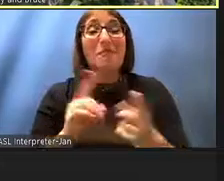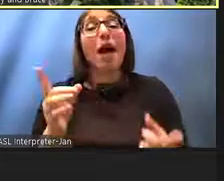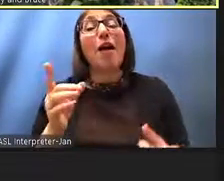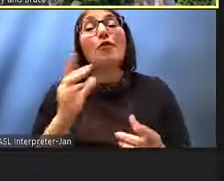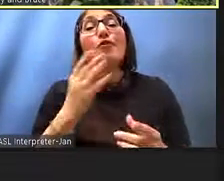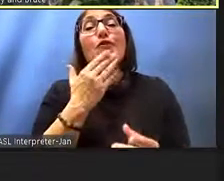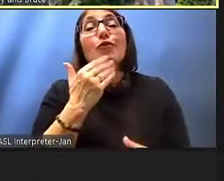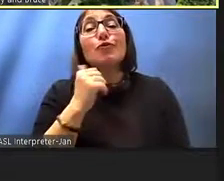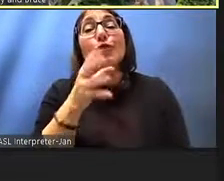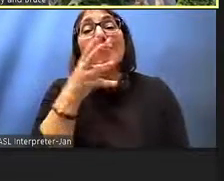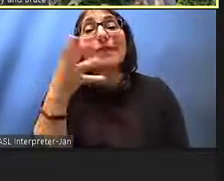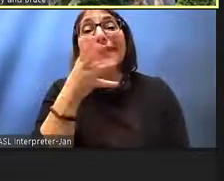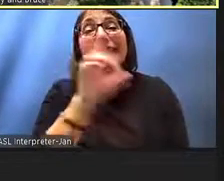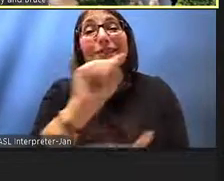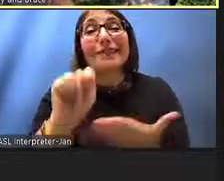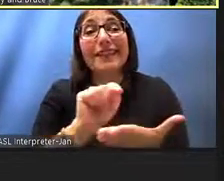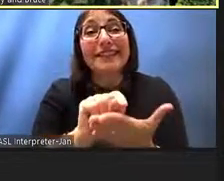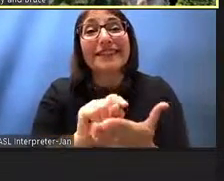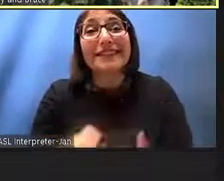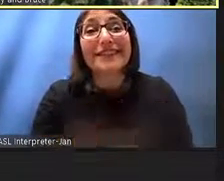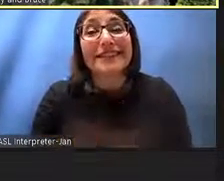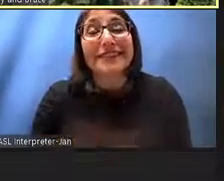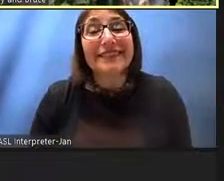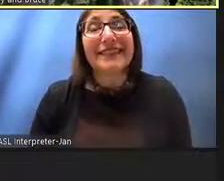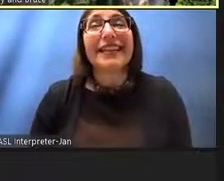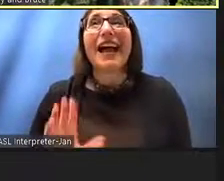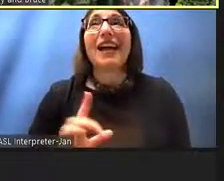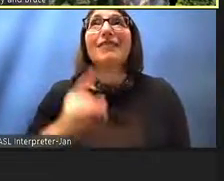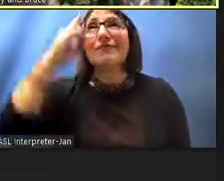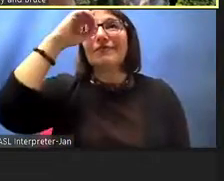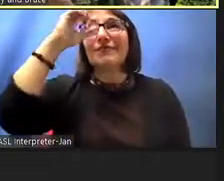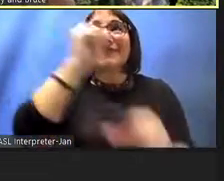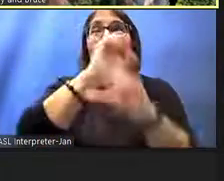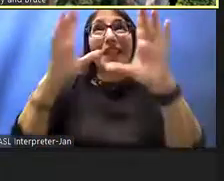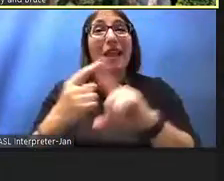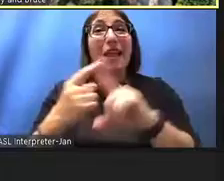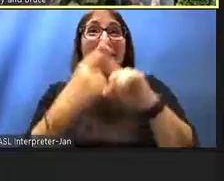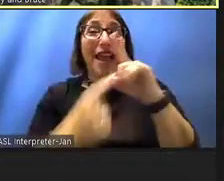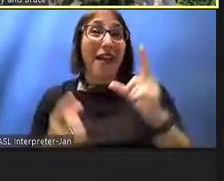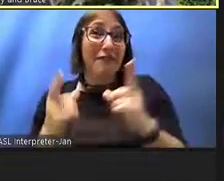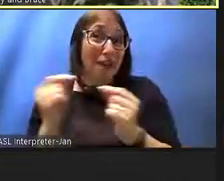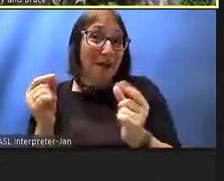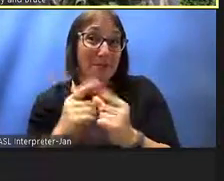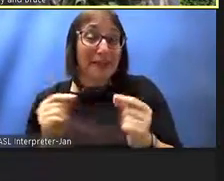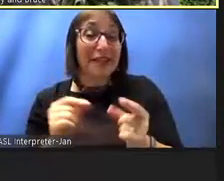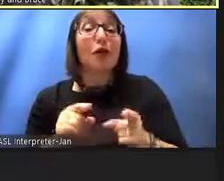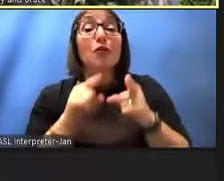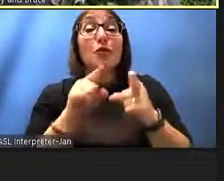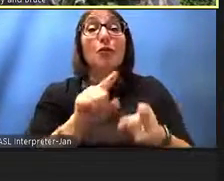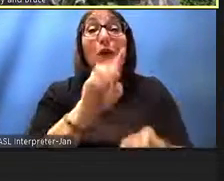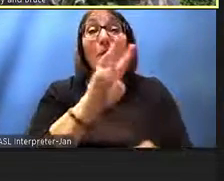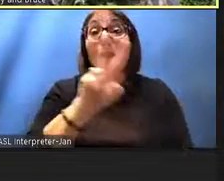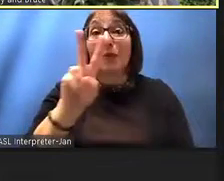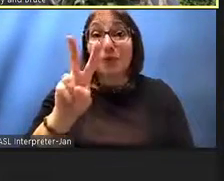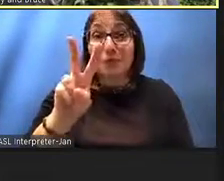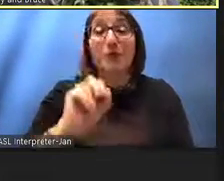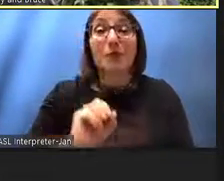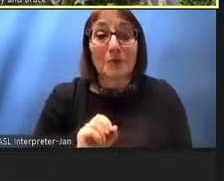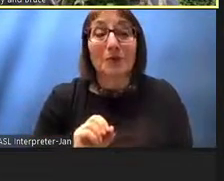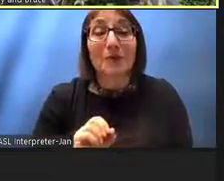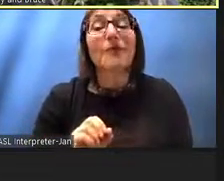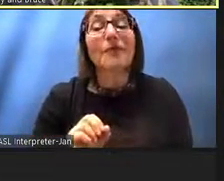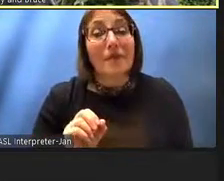days and i was reminded about being half japanese because during world war ii uh many of our